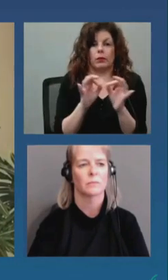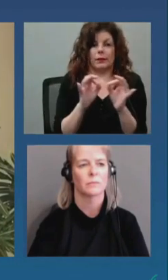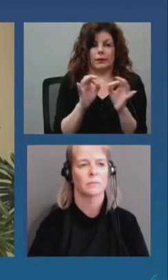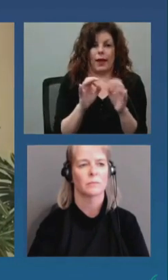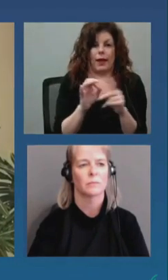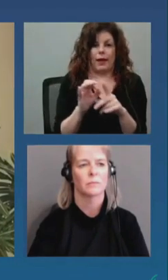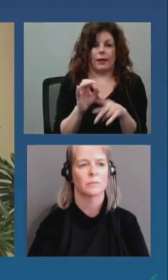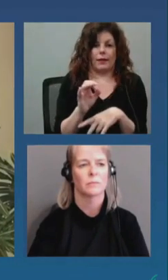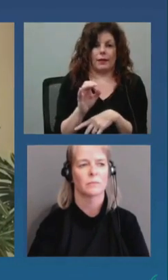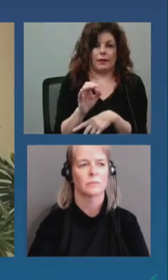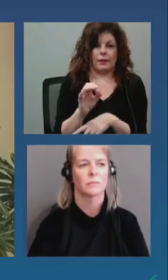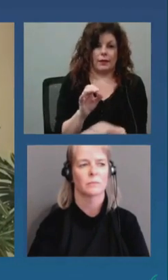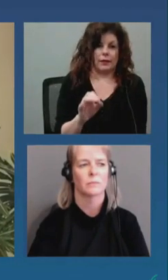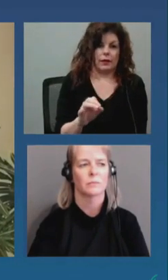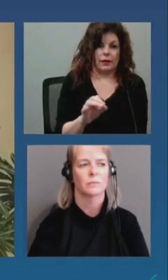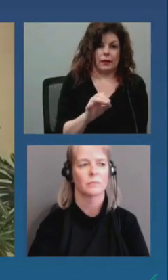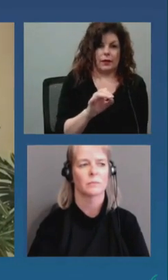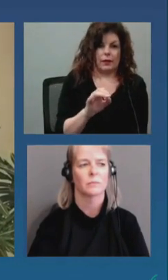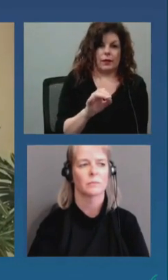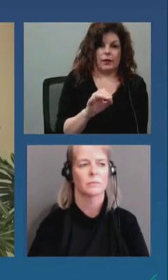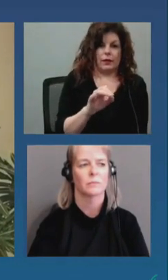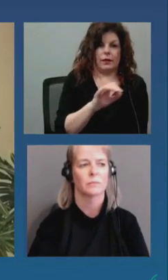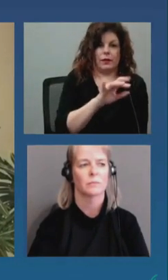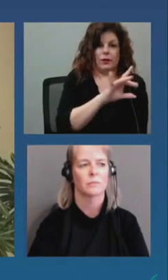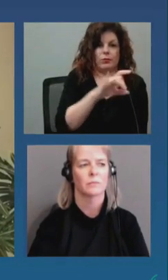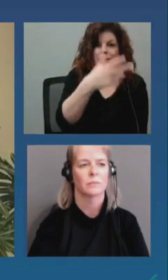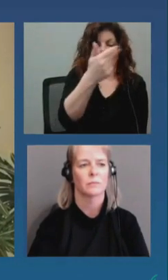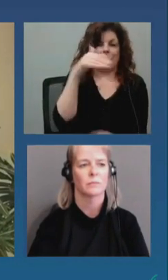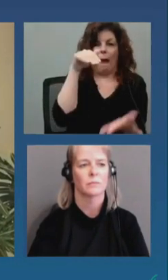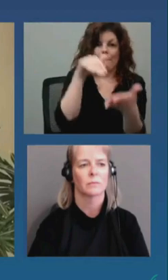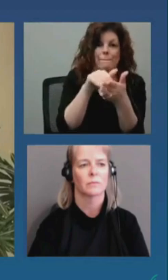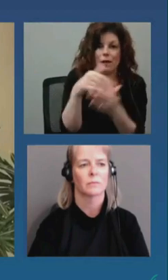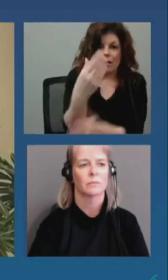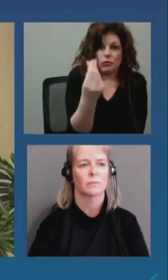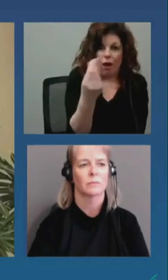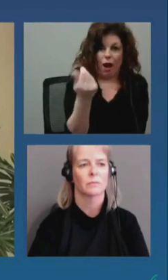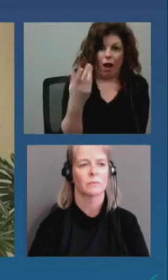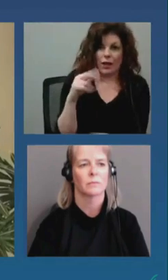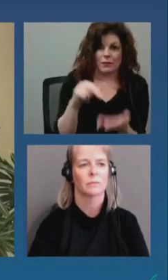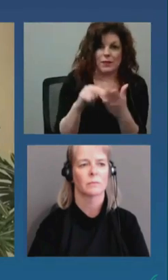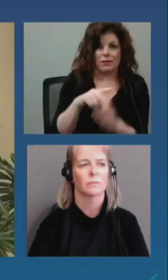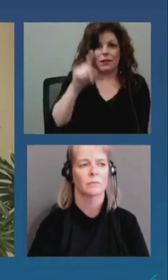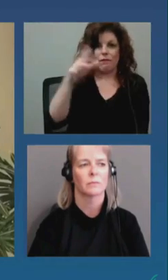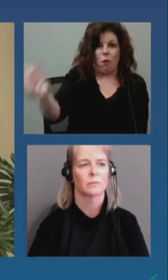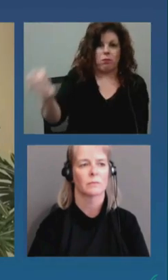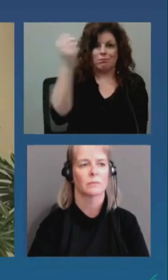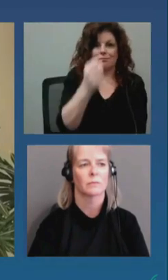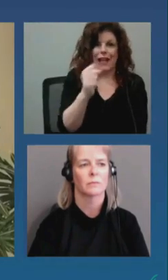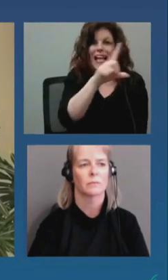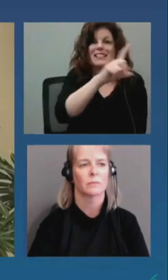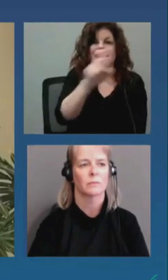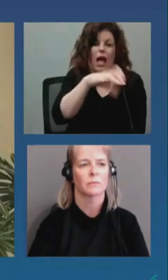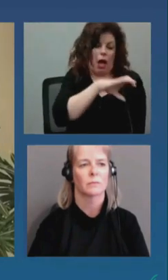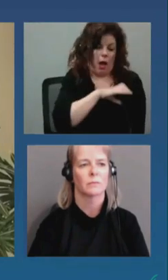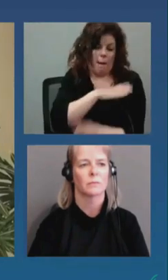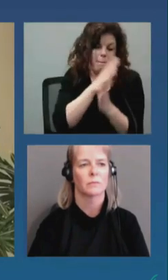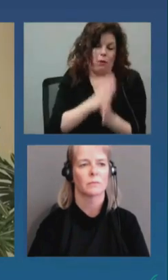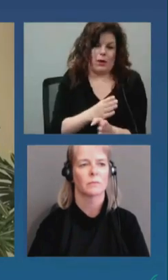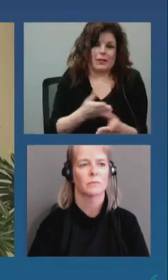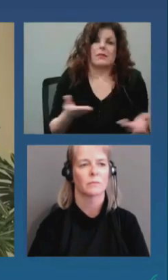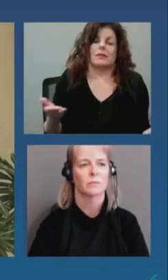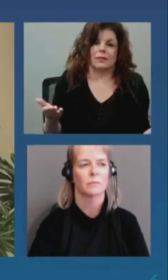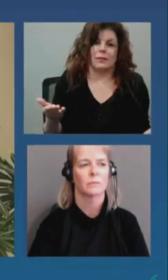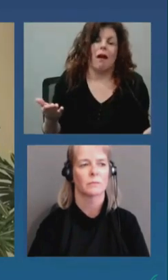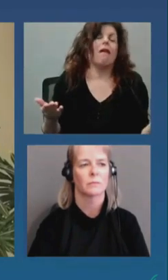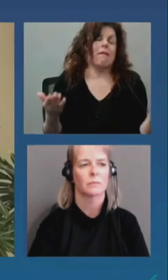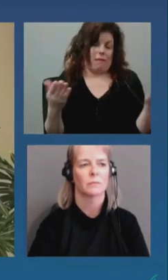113 000 dollars et ça prend presque 100 agents de police. Alors, certainement, j'ai écrit une